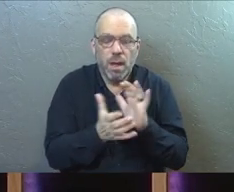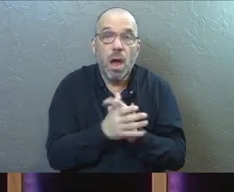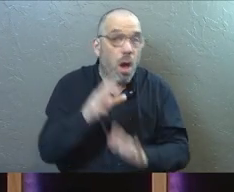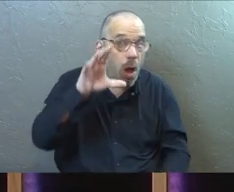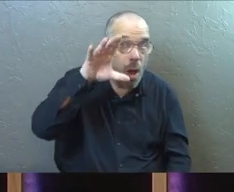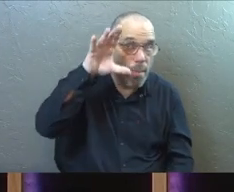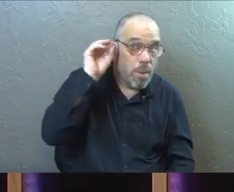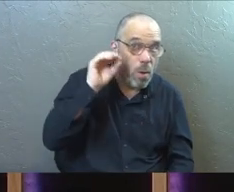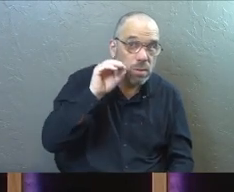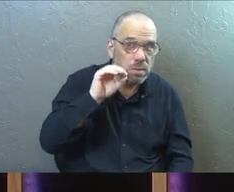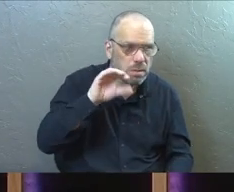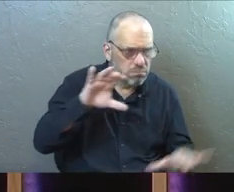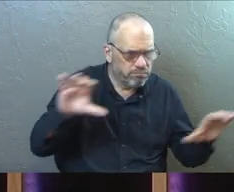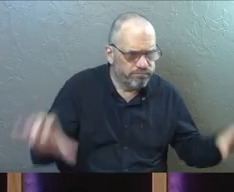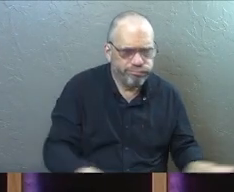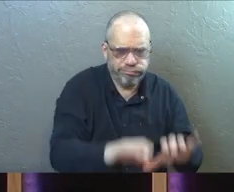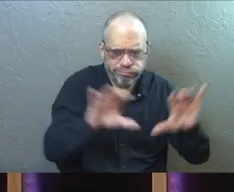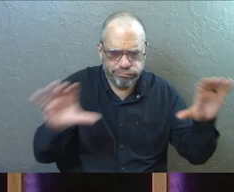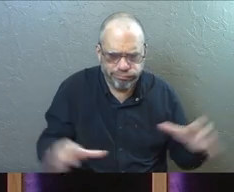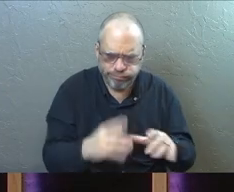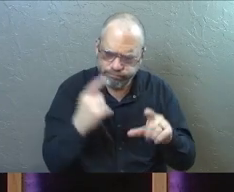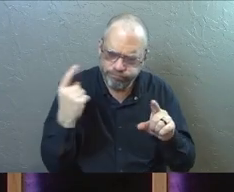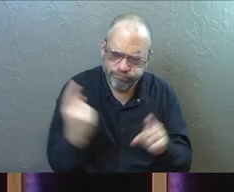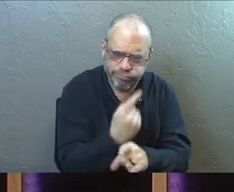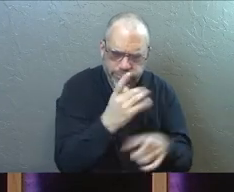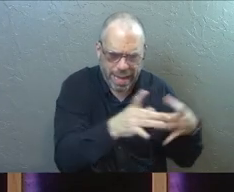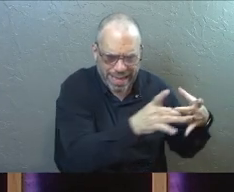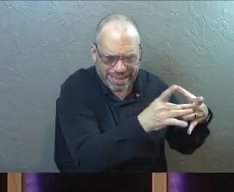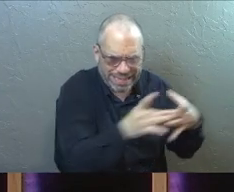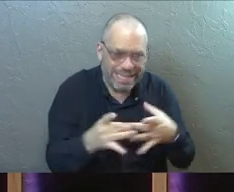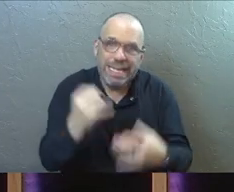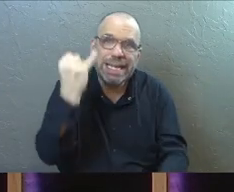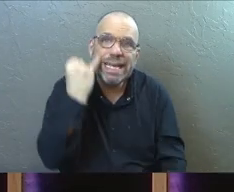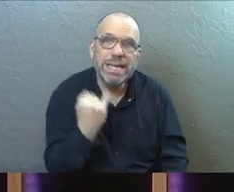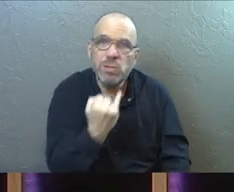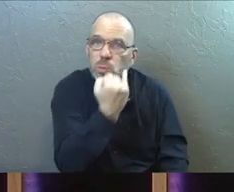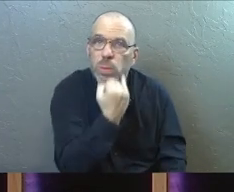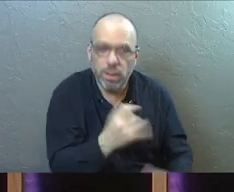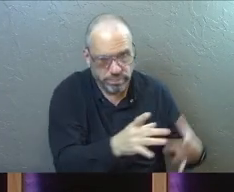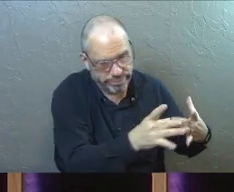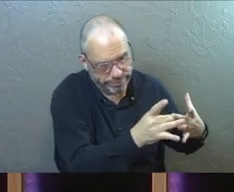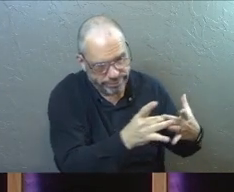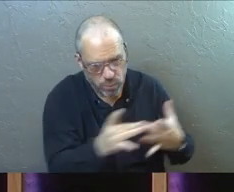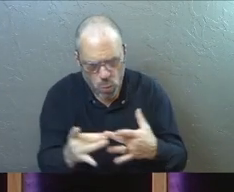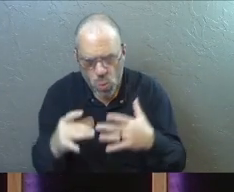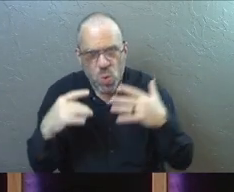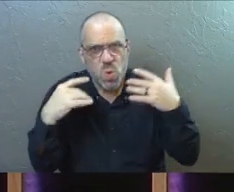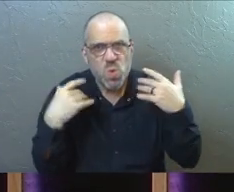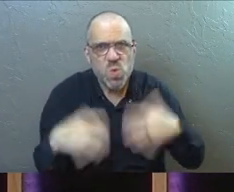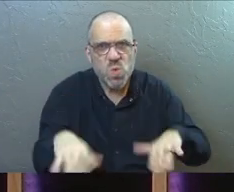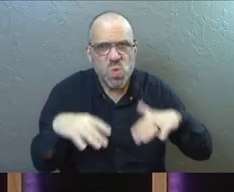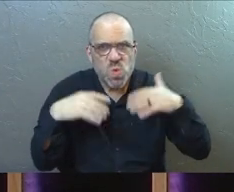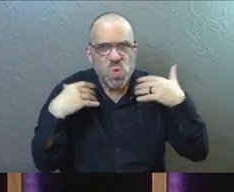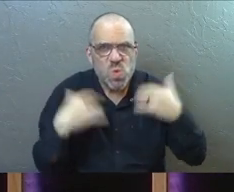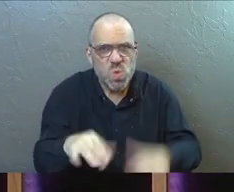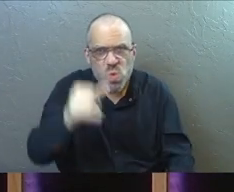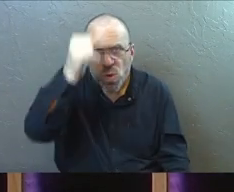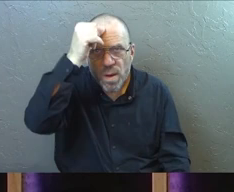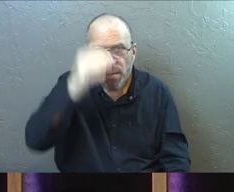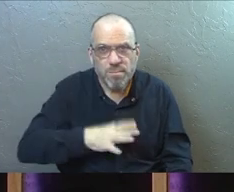Moses has done so much, so faithfully in leading God's people. Amazing man of God.